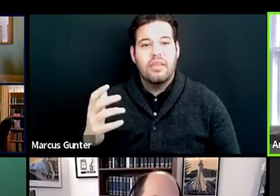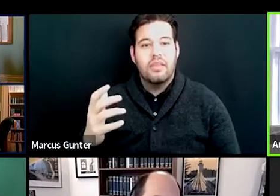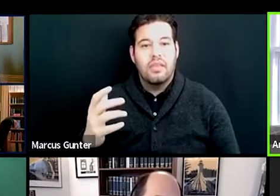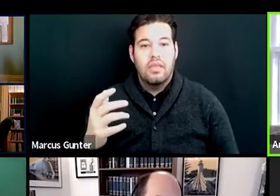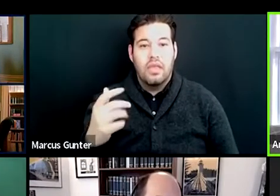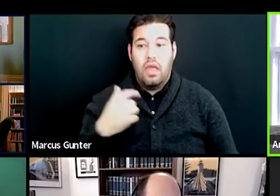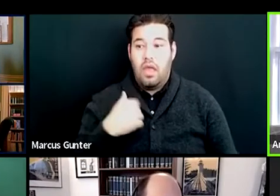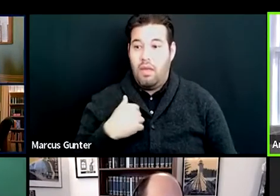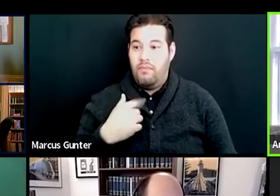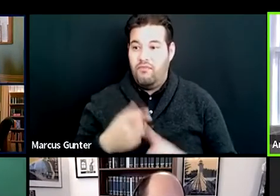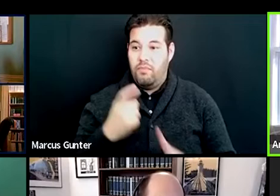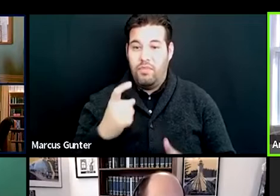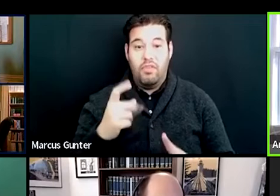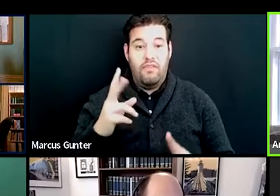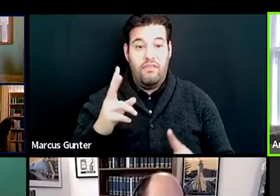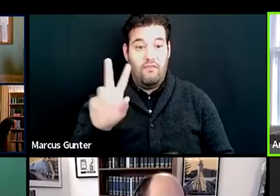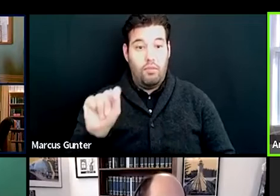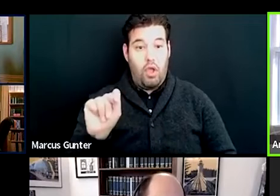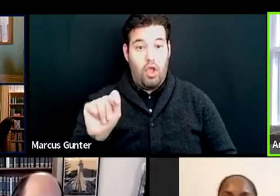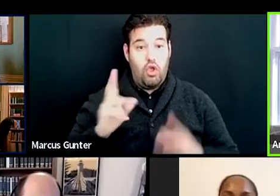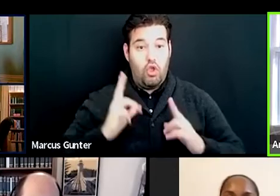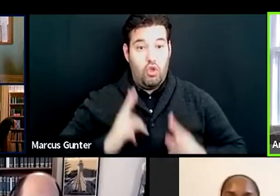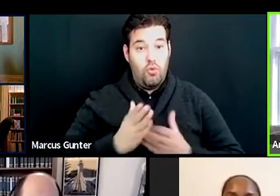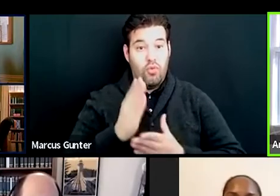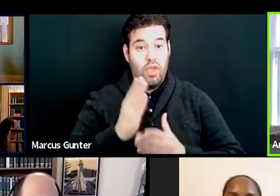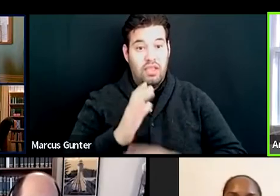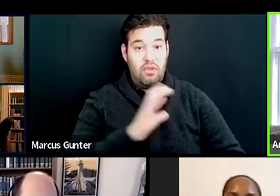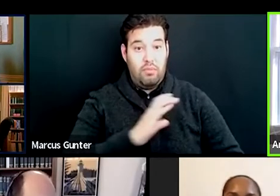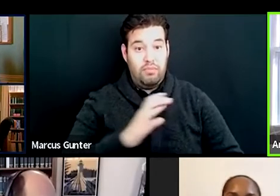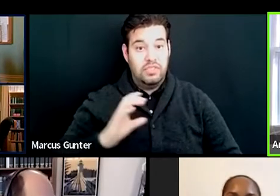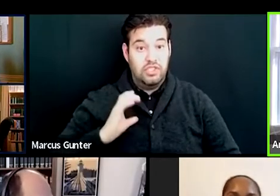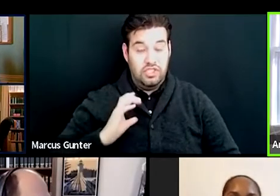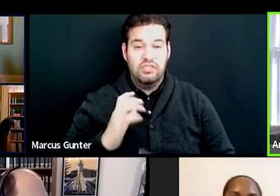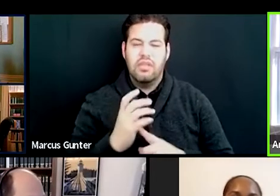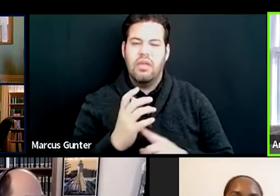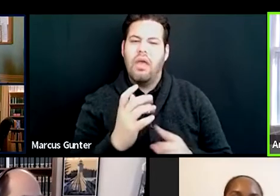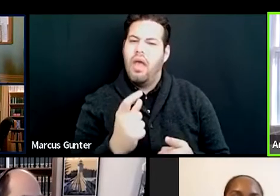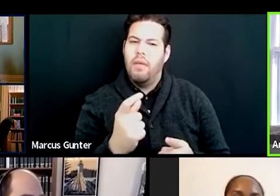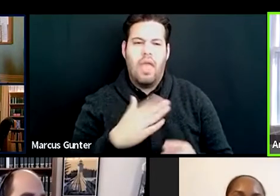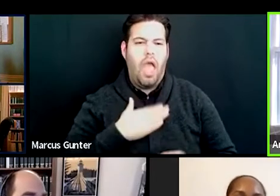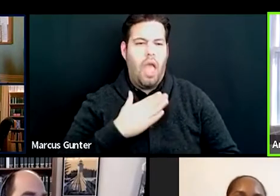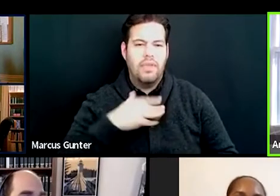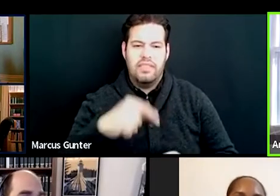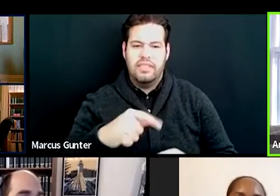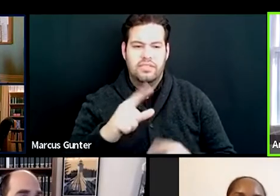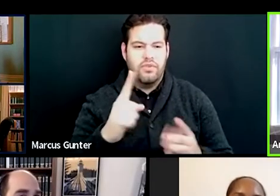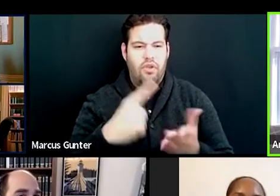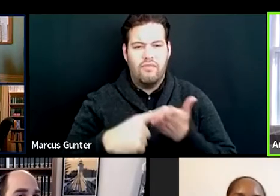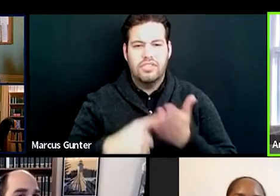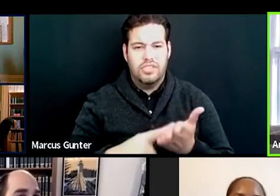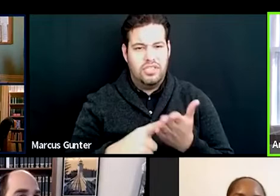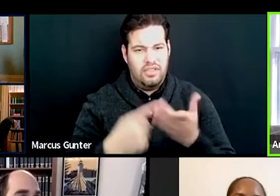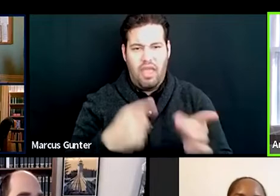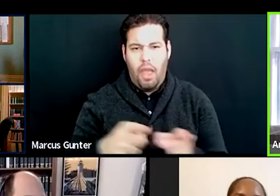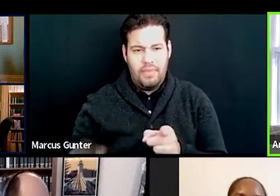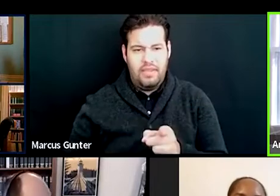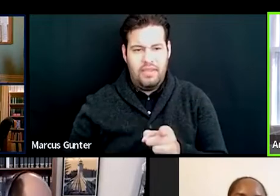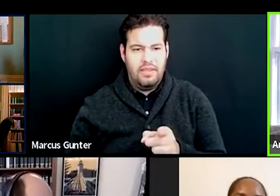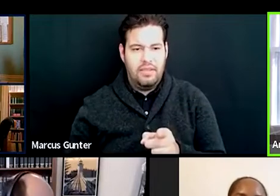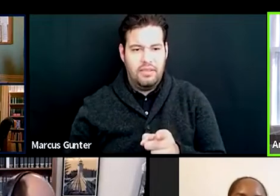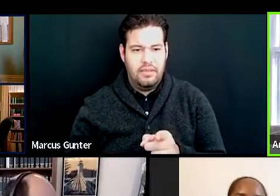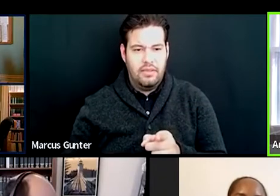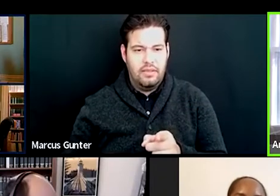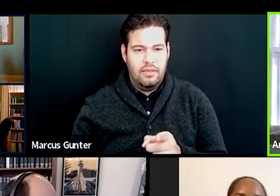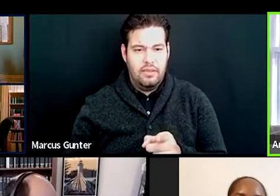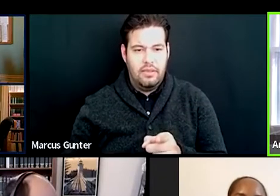Vermont Human Rights Commission. And I am so happy that this conversation is happening. I do, um, just want to add that some